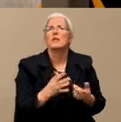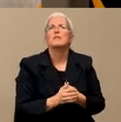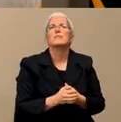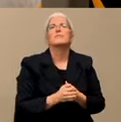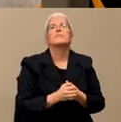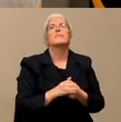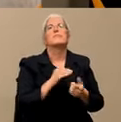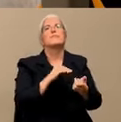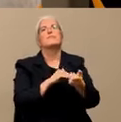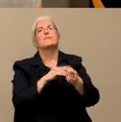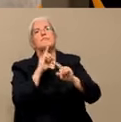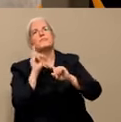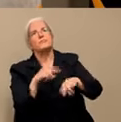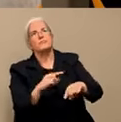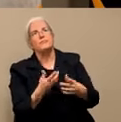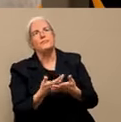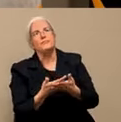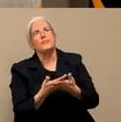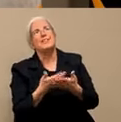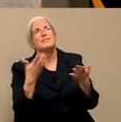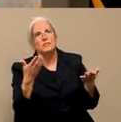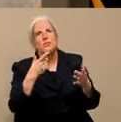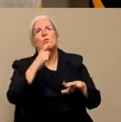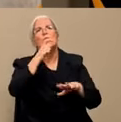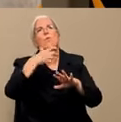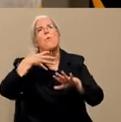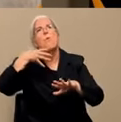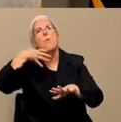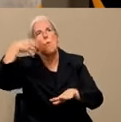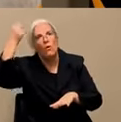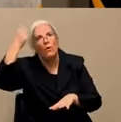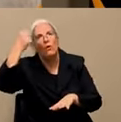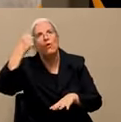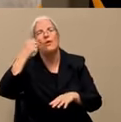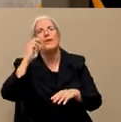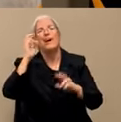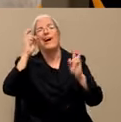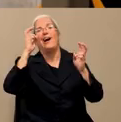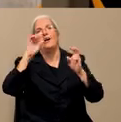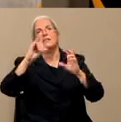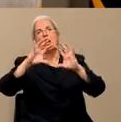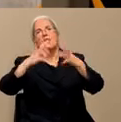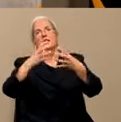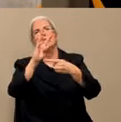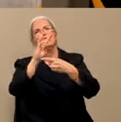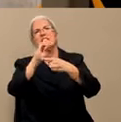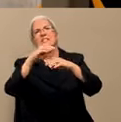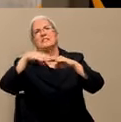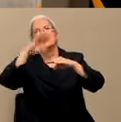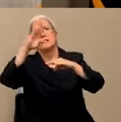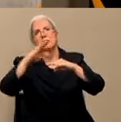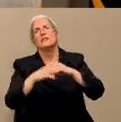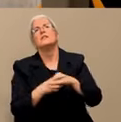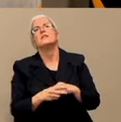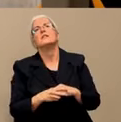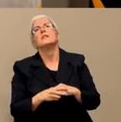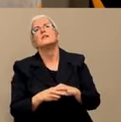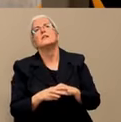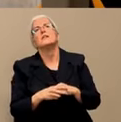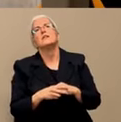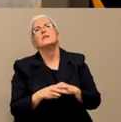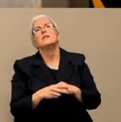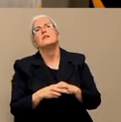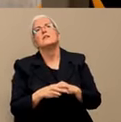I've burned, you know, most of us here aren't going to call it elderly. But yes, so anyone can get it. Like I said, nobody's immune, and so